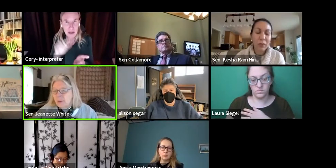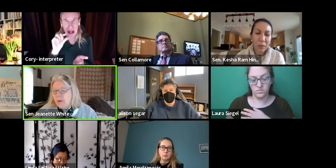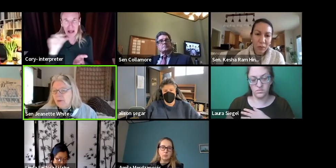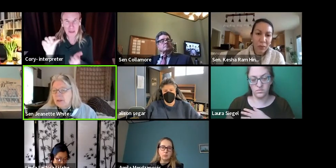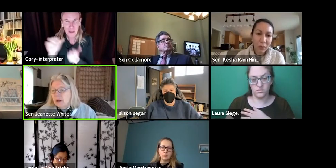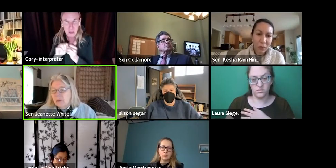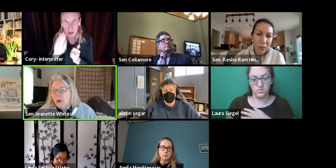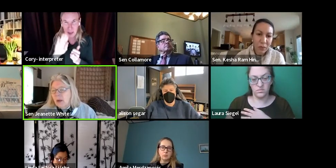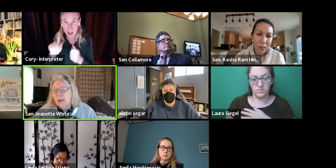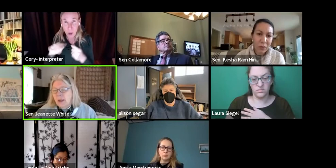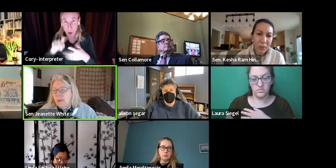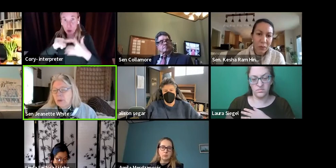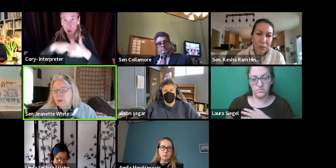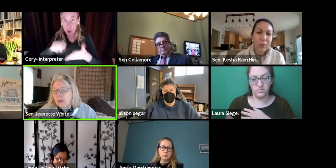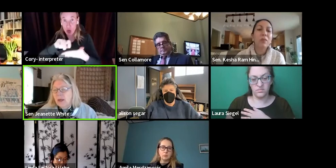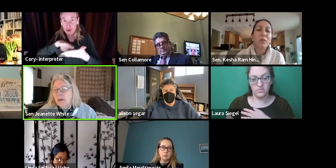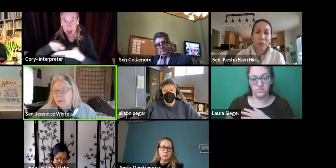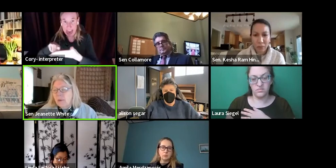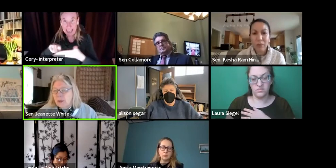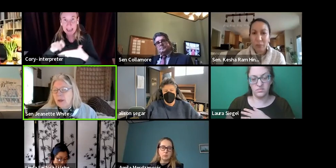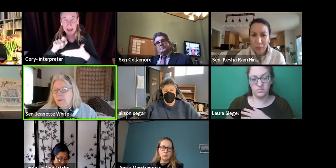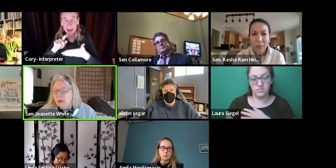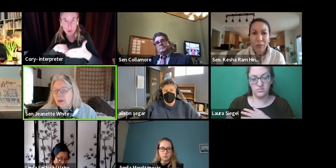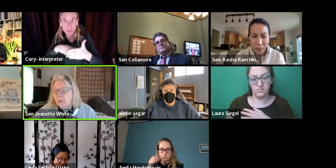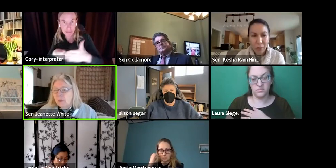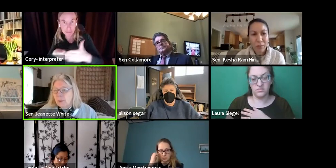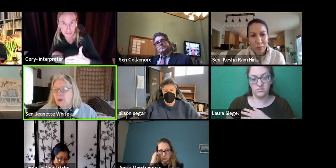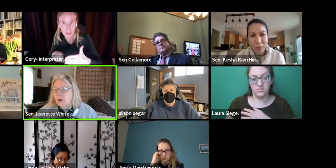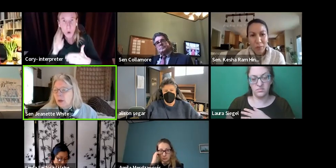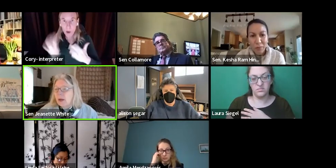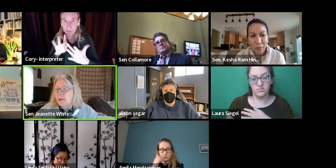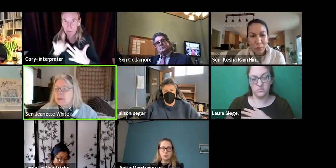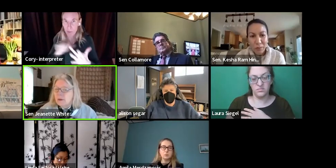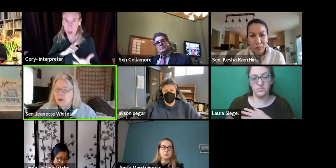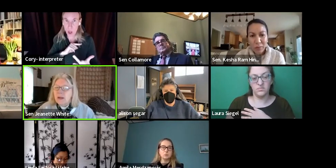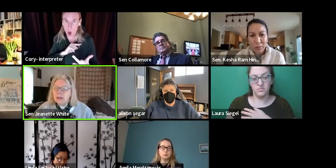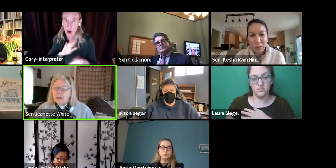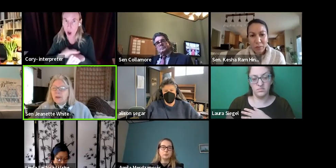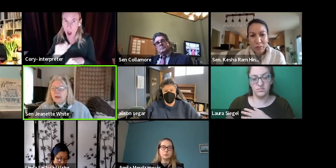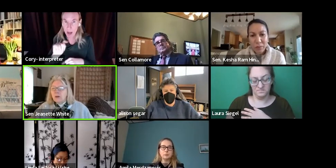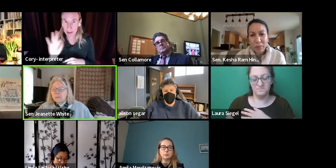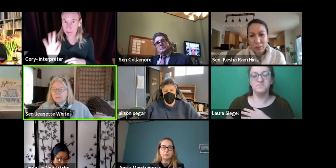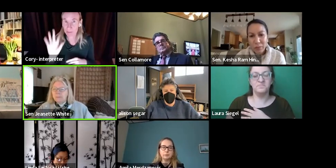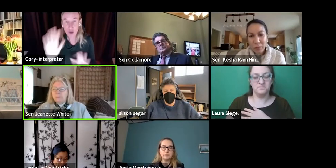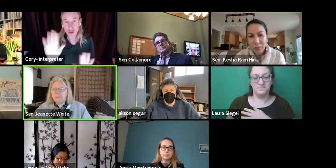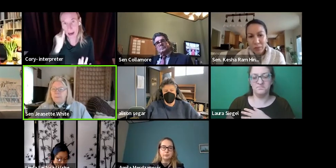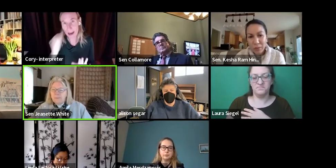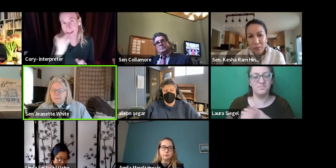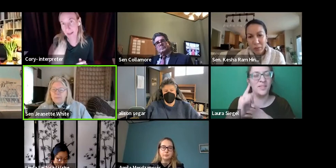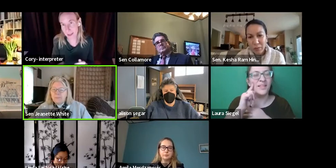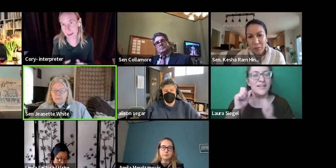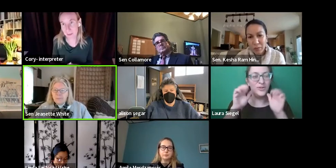bill so far, so we haven't started marking it up or doing anything, but we definitely will put Laura on. That's a great idea. Thank you.